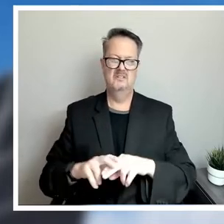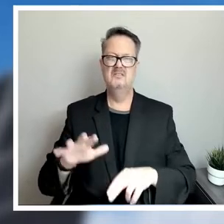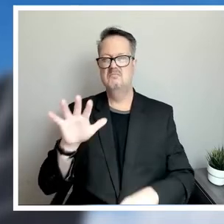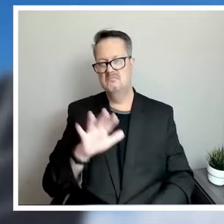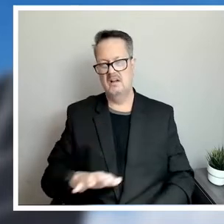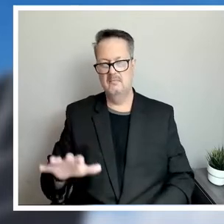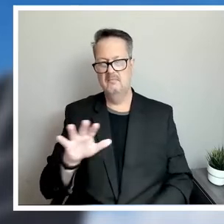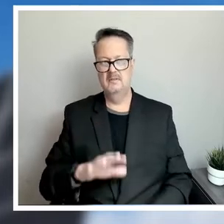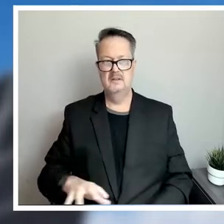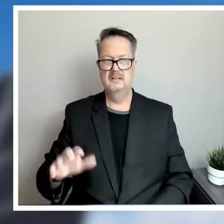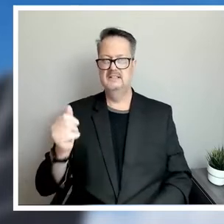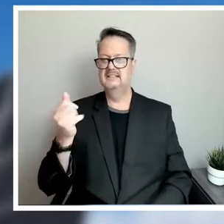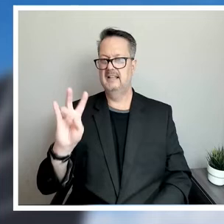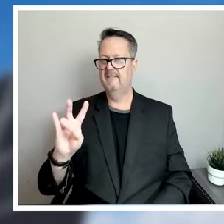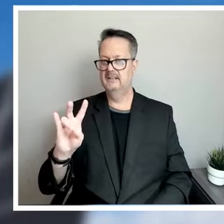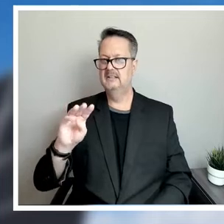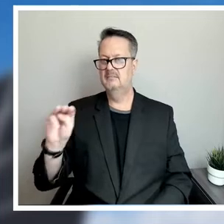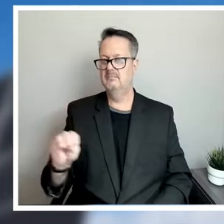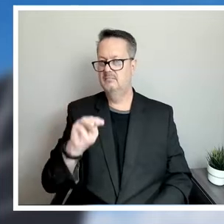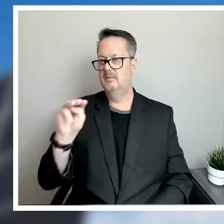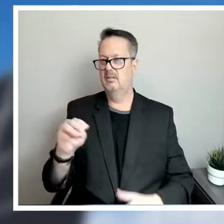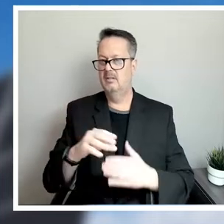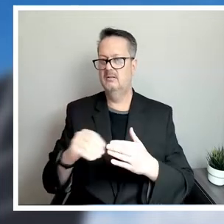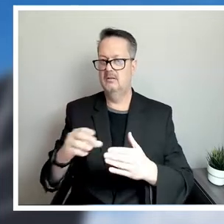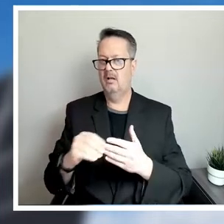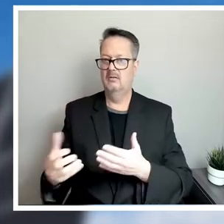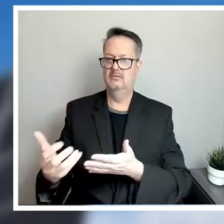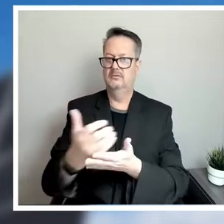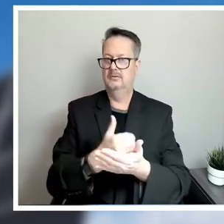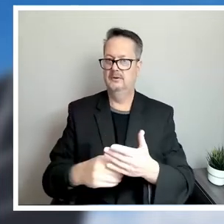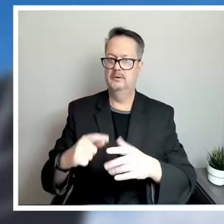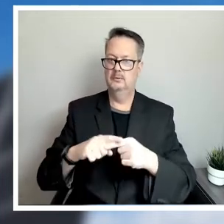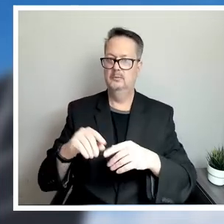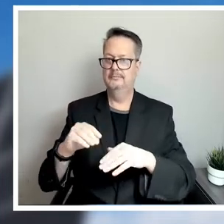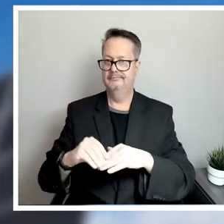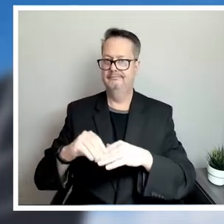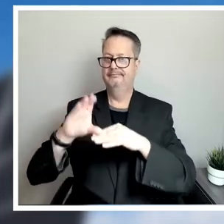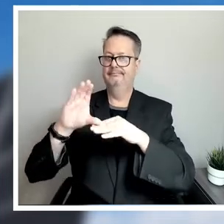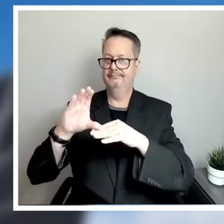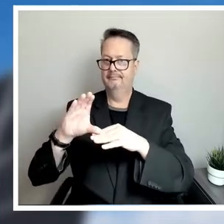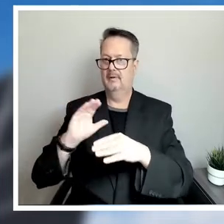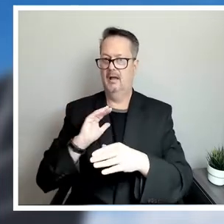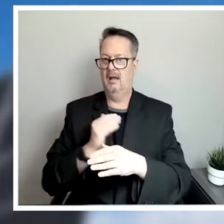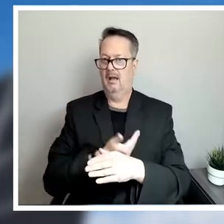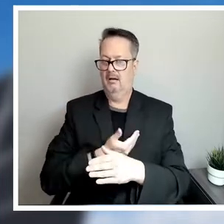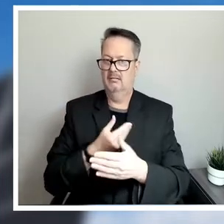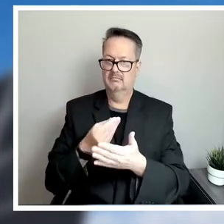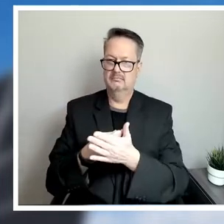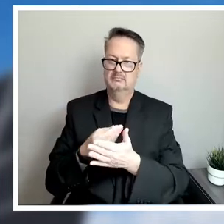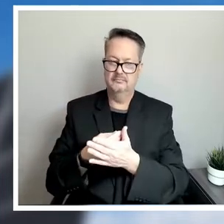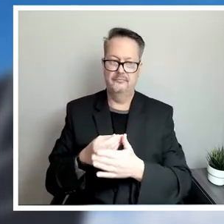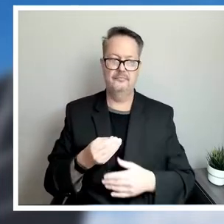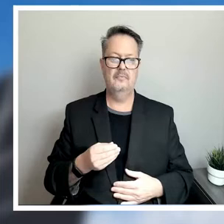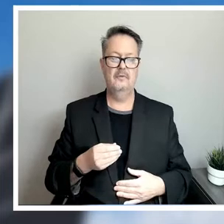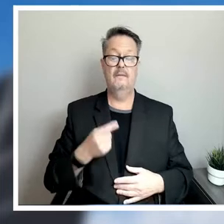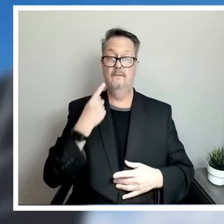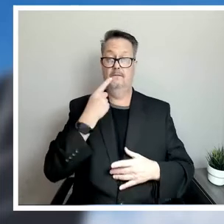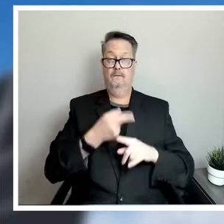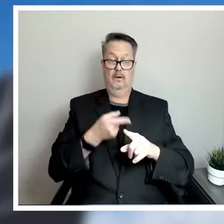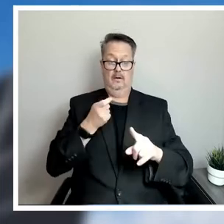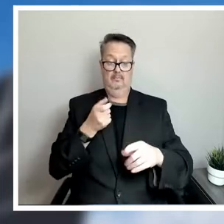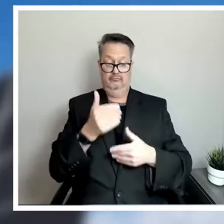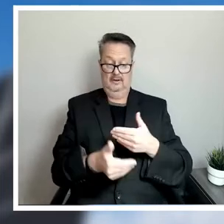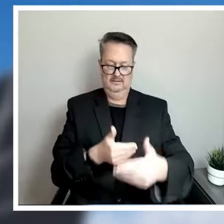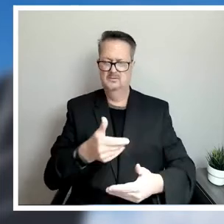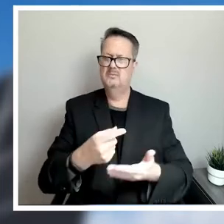revenue for CPS Energy. And ultimately, from a process perspective, and we talked about this at council,